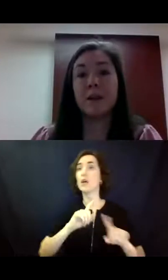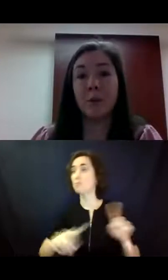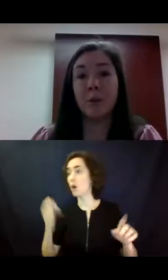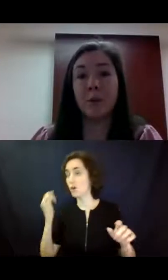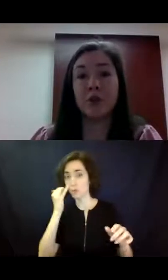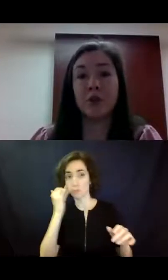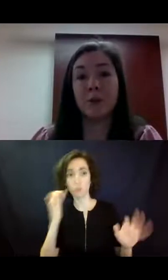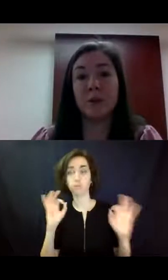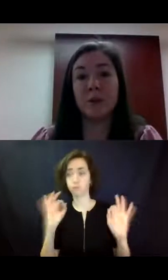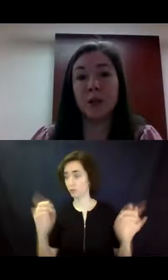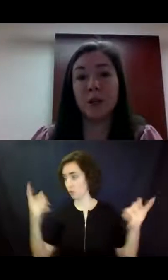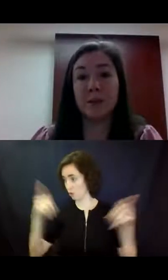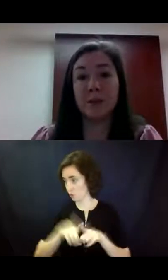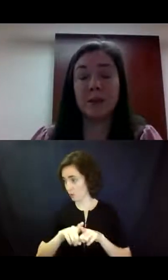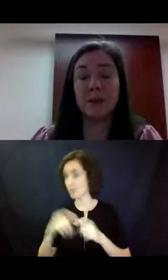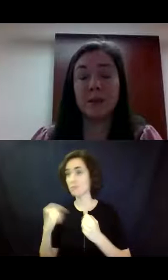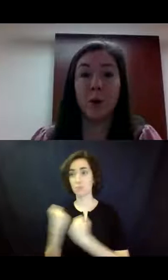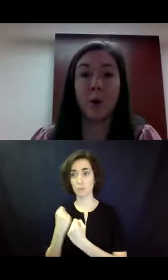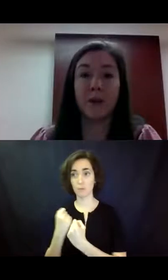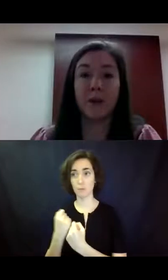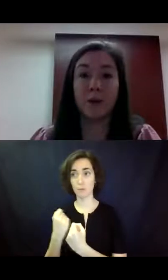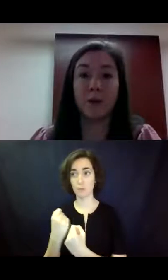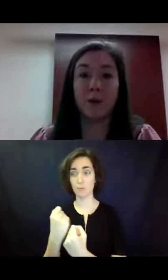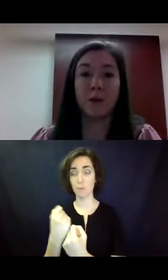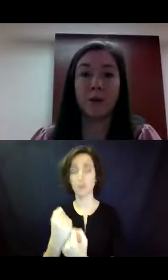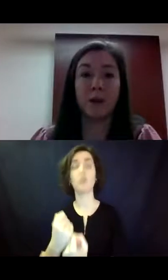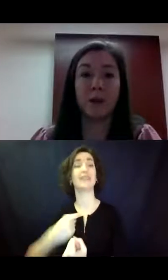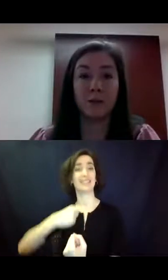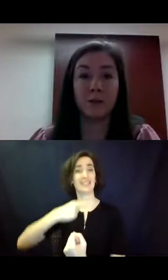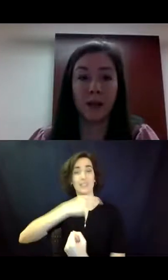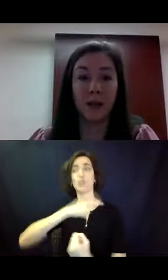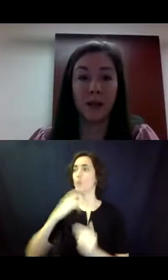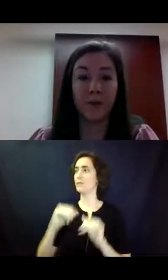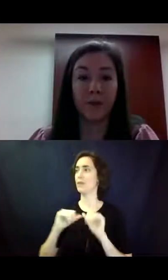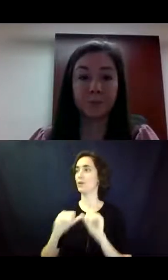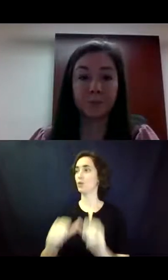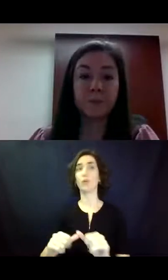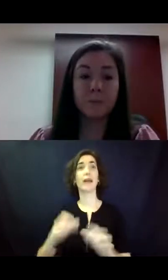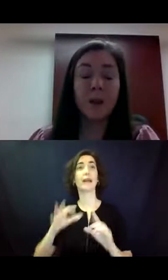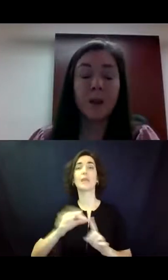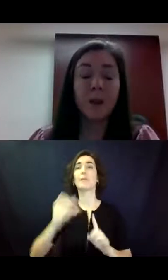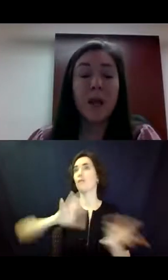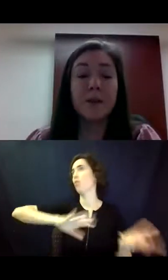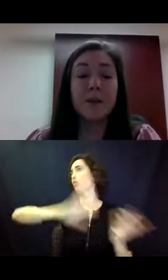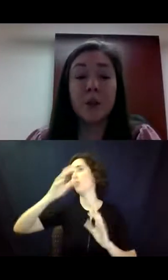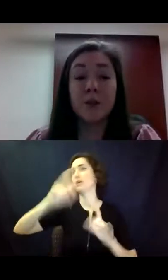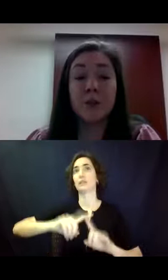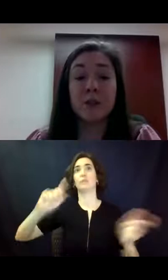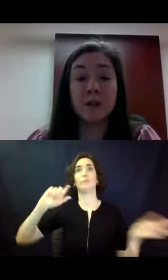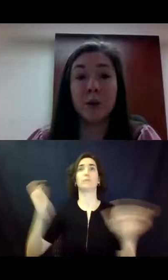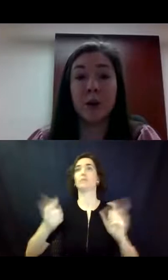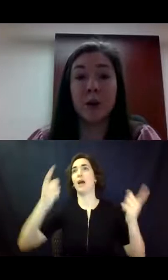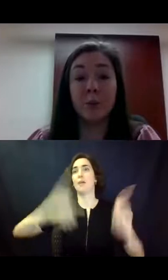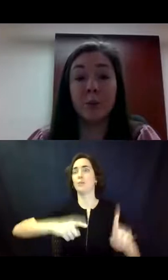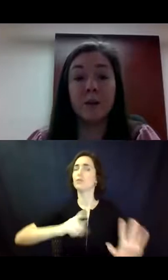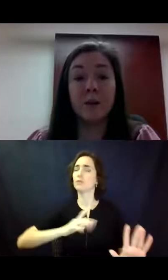that supporter should, you know, expect to be a part of it through the individual's life. And someone who's flexible